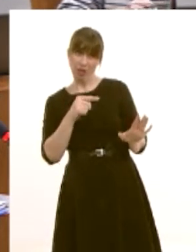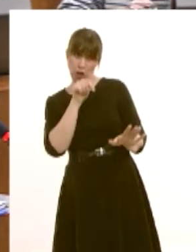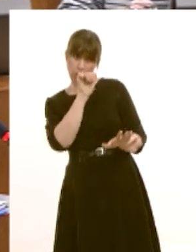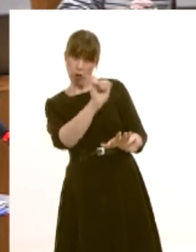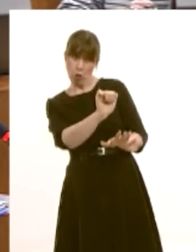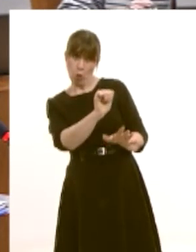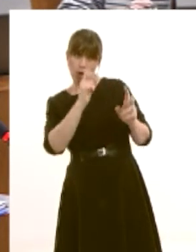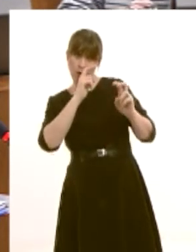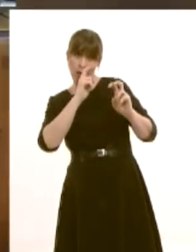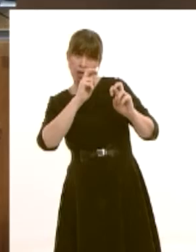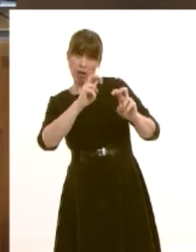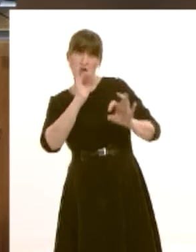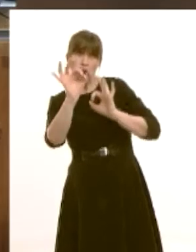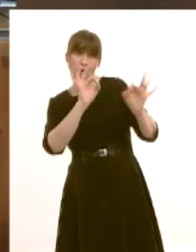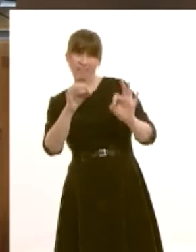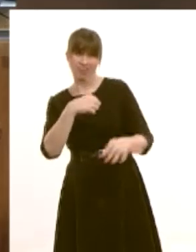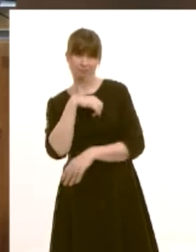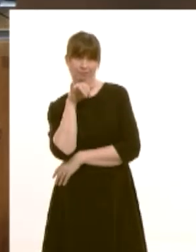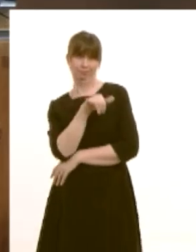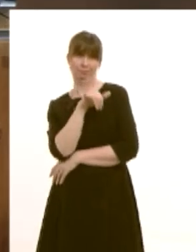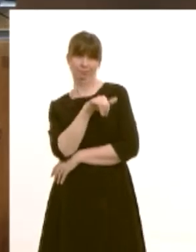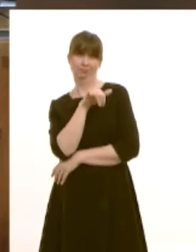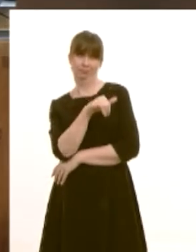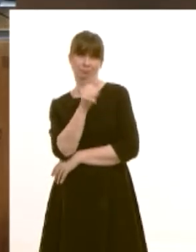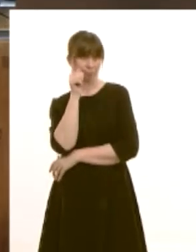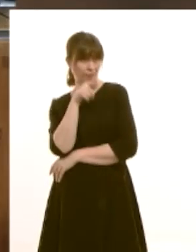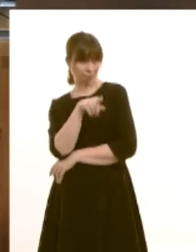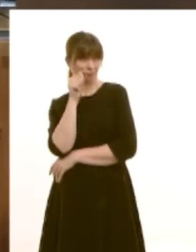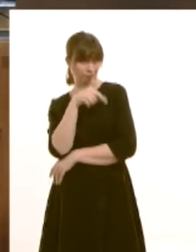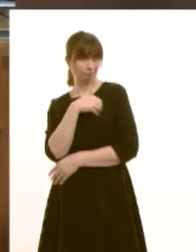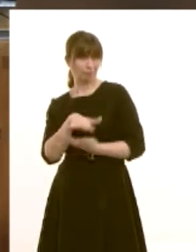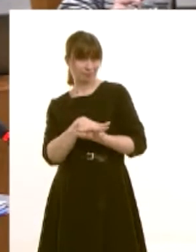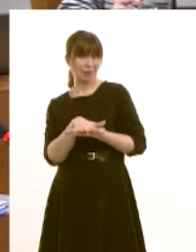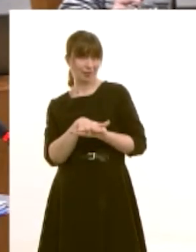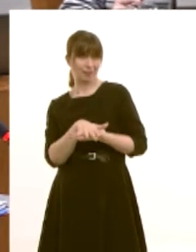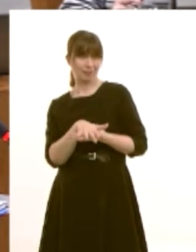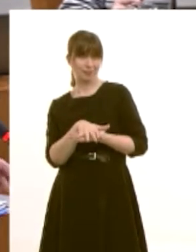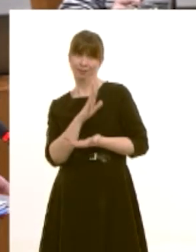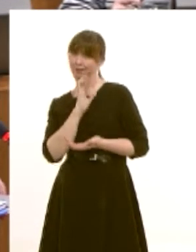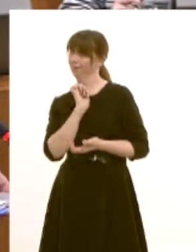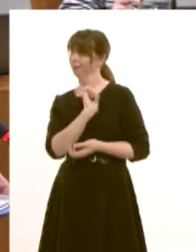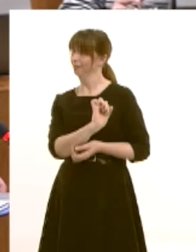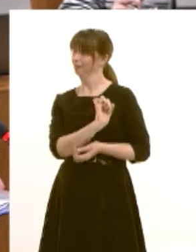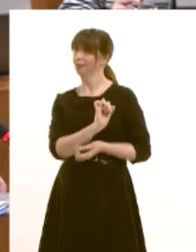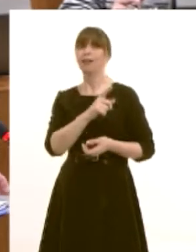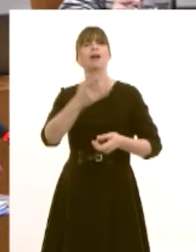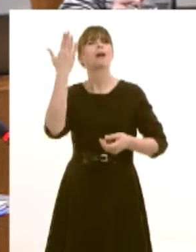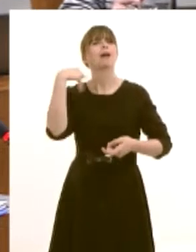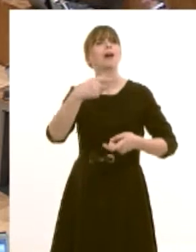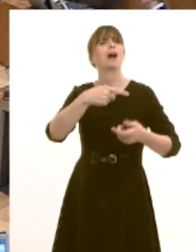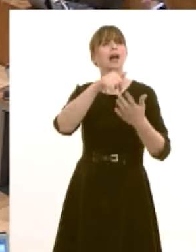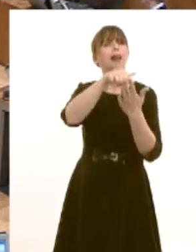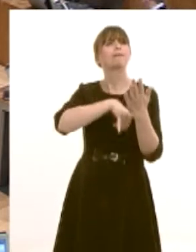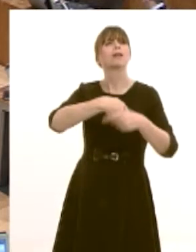about libdem surveys there are many of us in this chamber have the experience of seeing leaflets that show